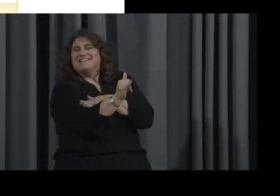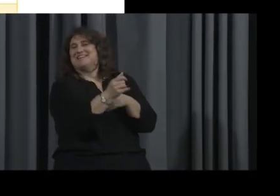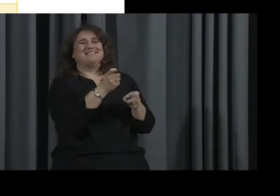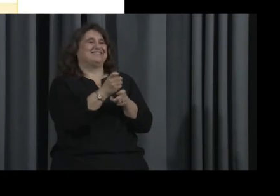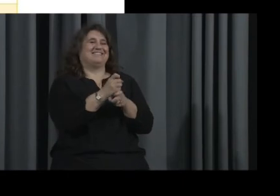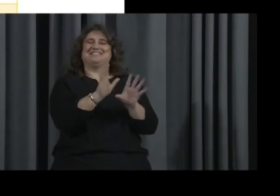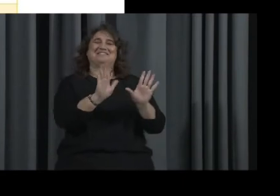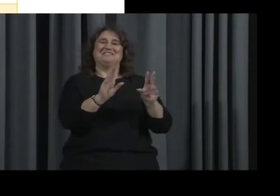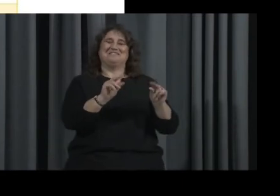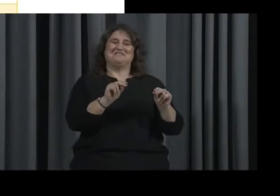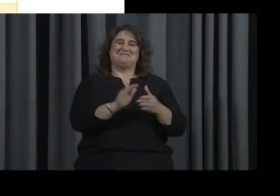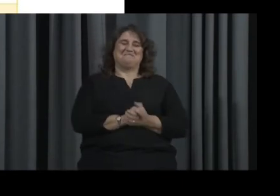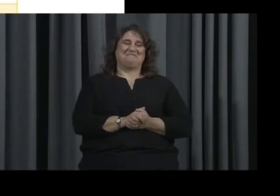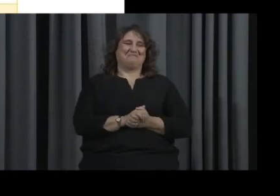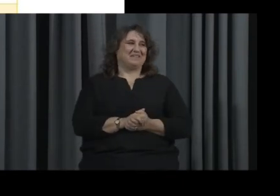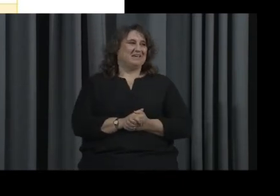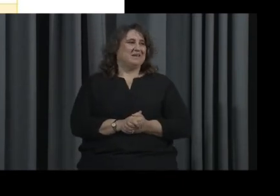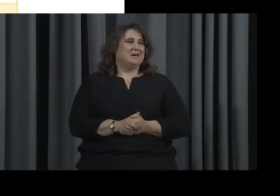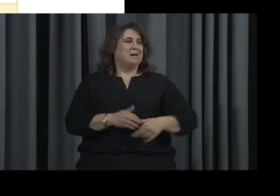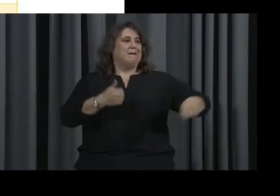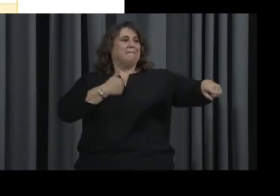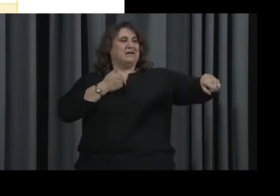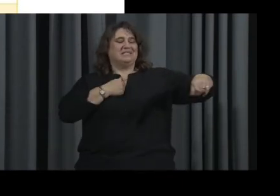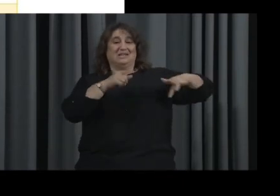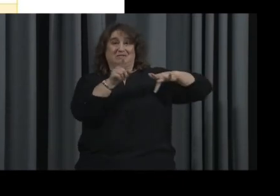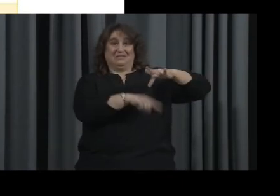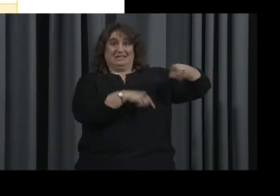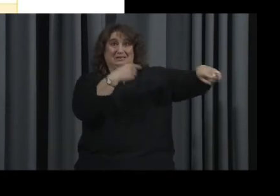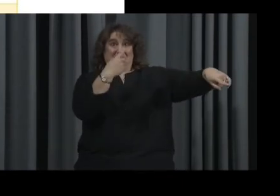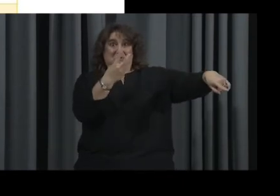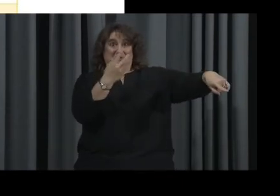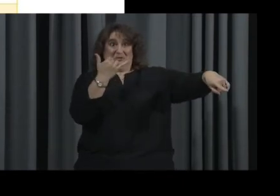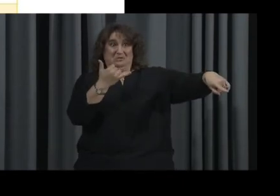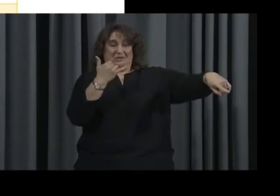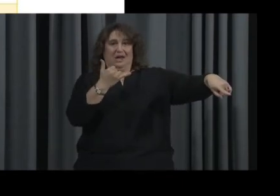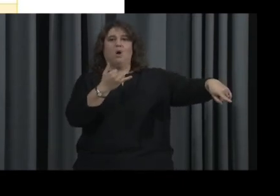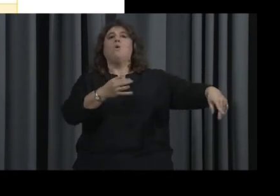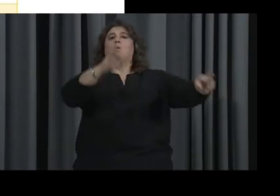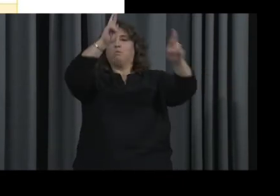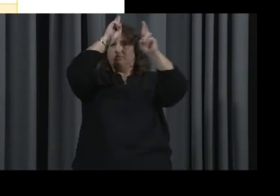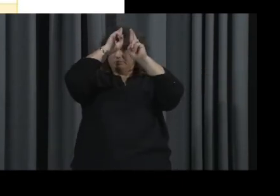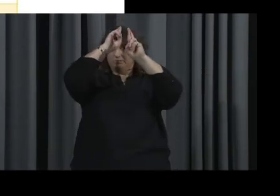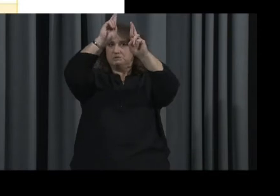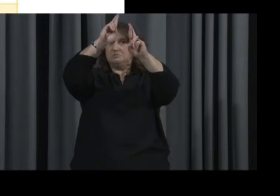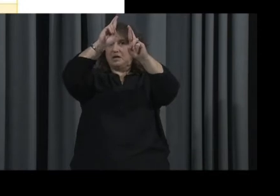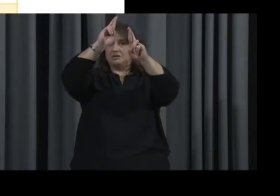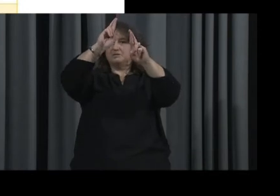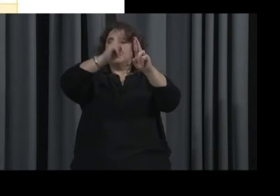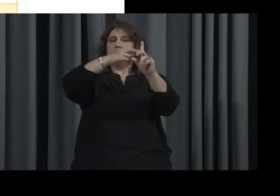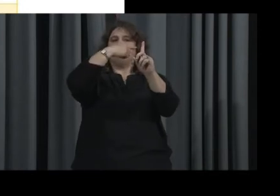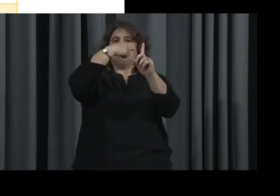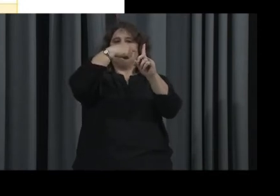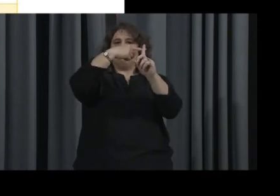I wasn't too. too. right. So I had to skip two. Respect is the next one on my list.